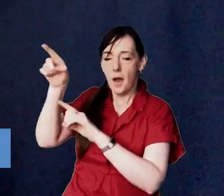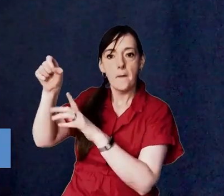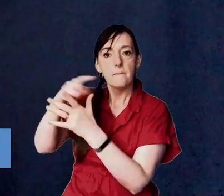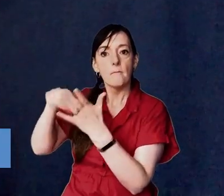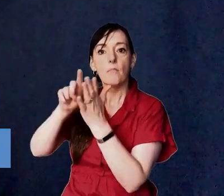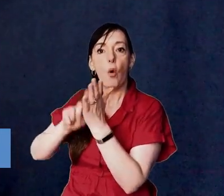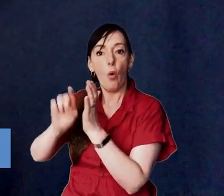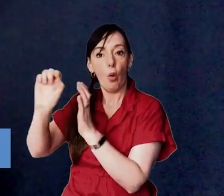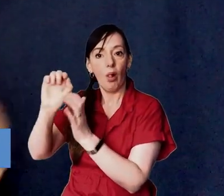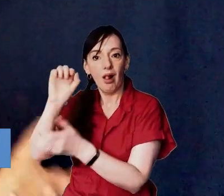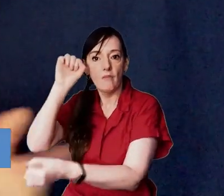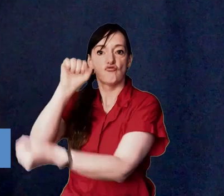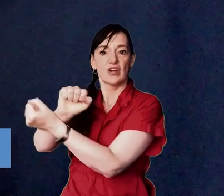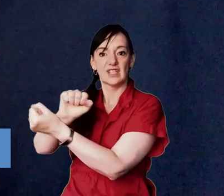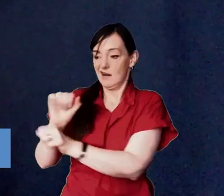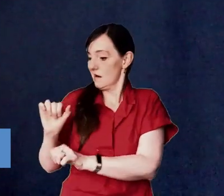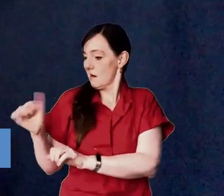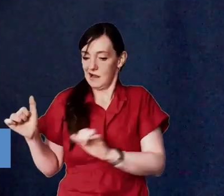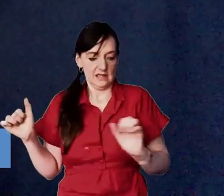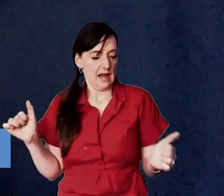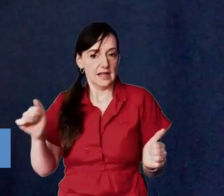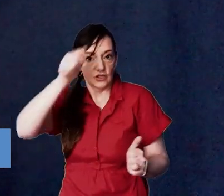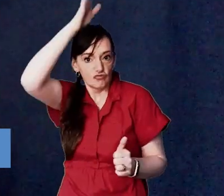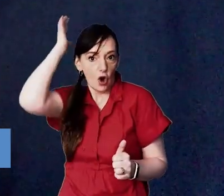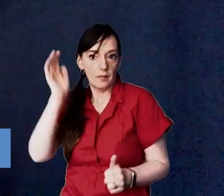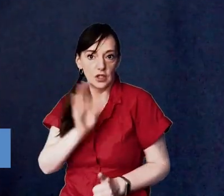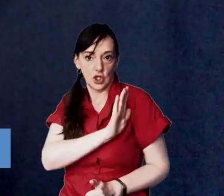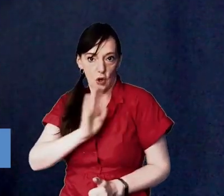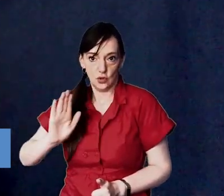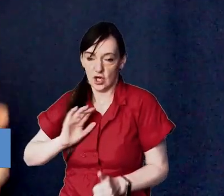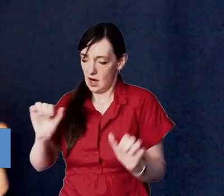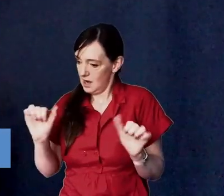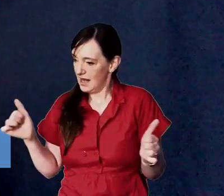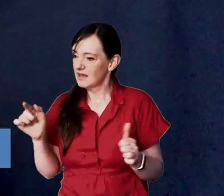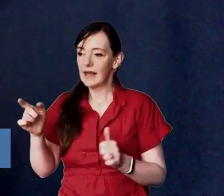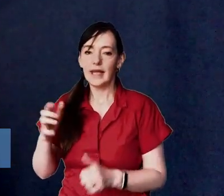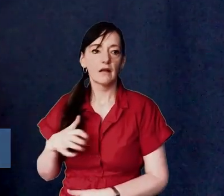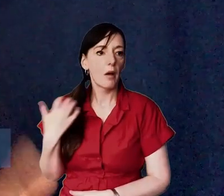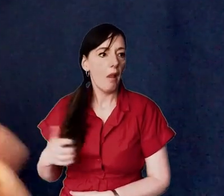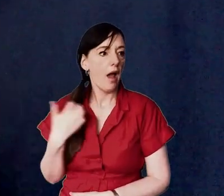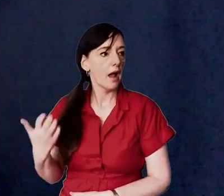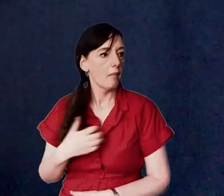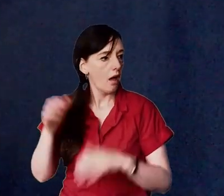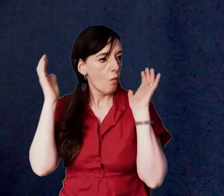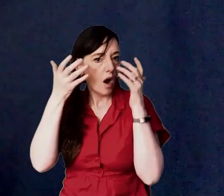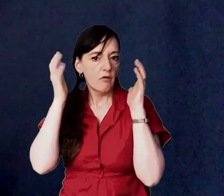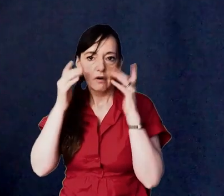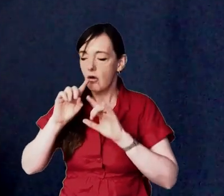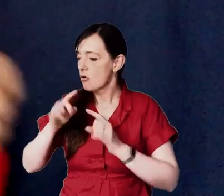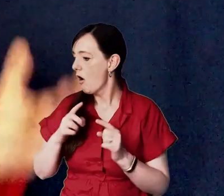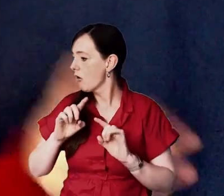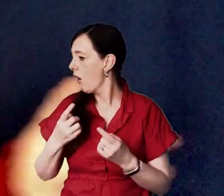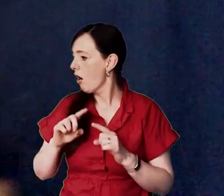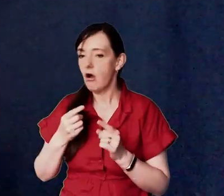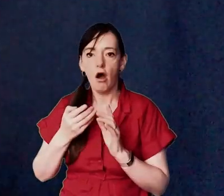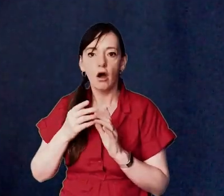is uh in prison chained up between two roman soldiers and he doesn't spend his time uh worrying and whinging and complaining oh